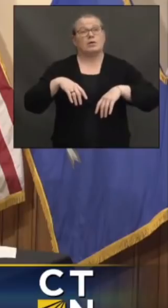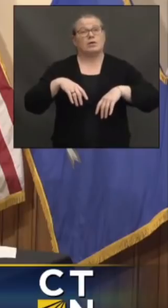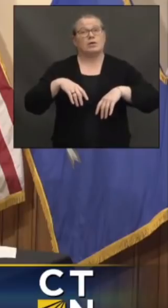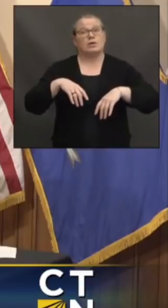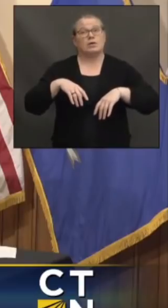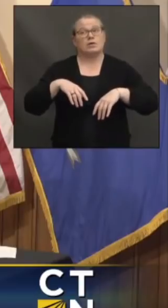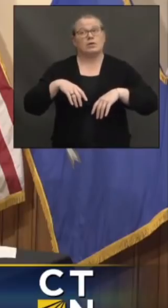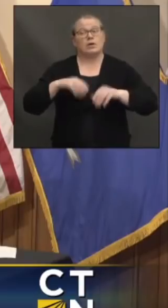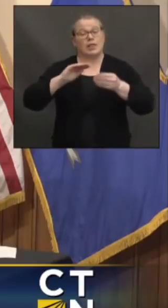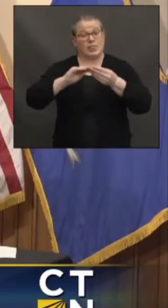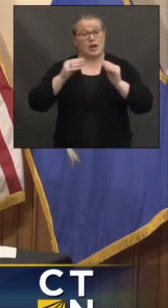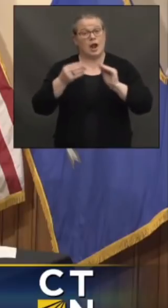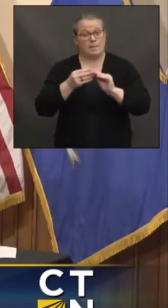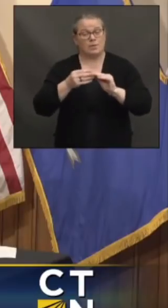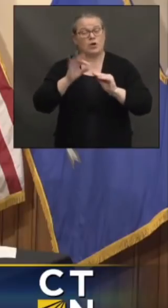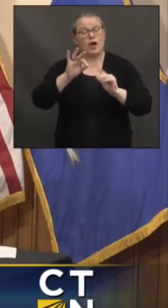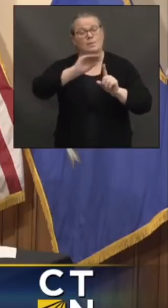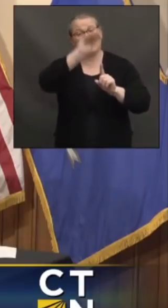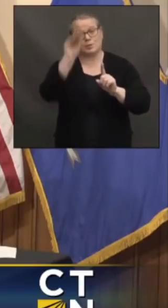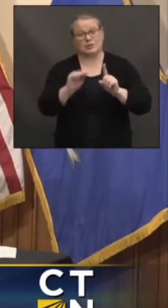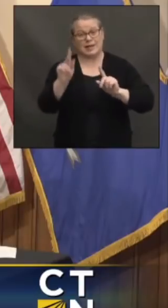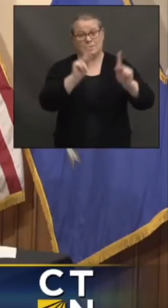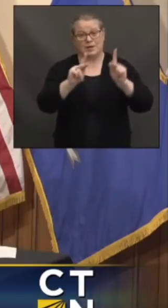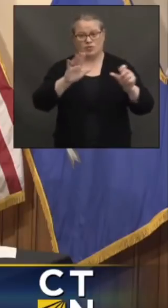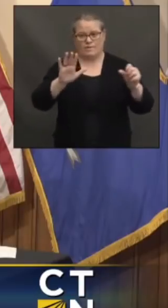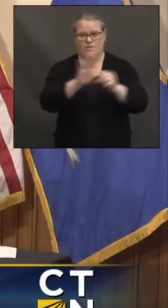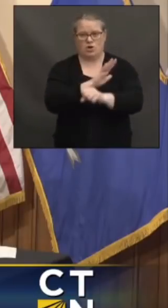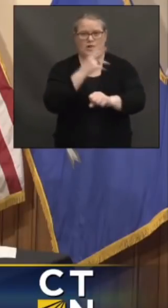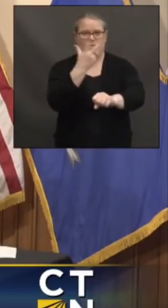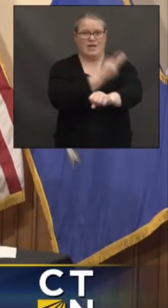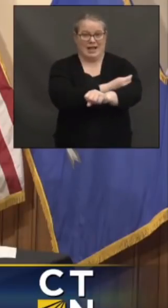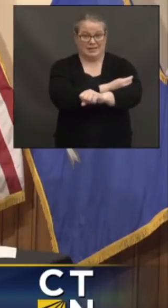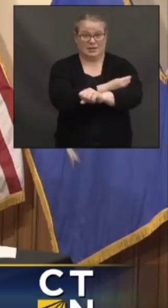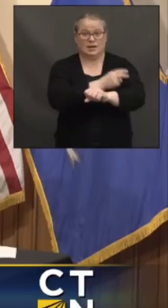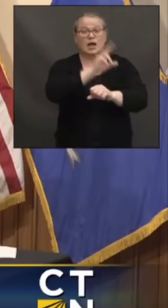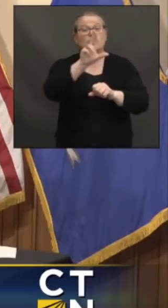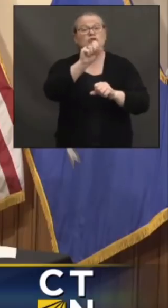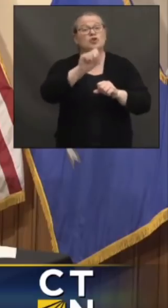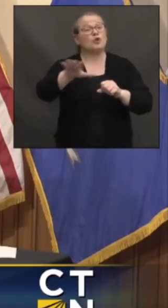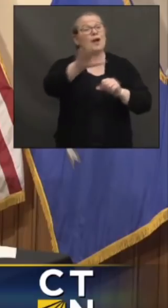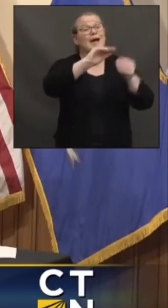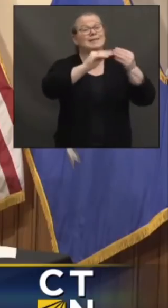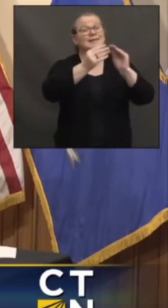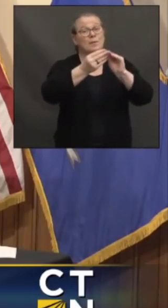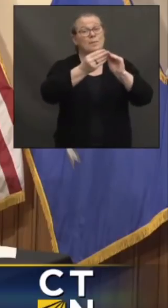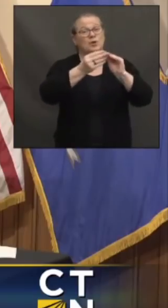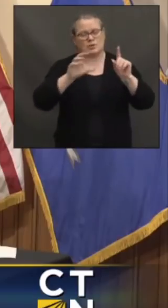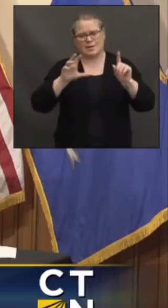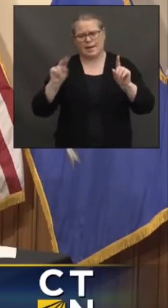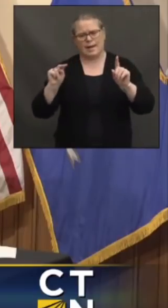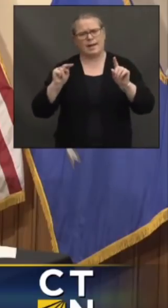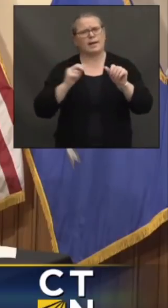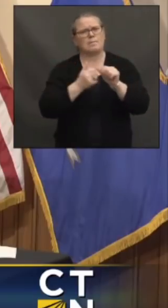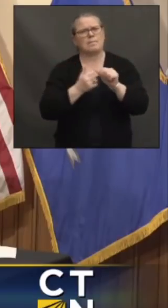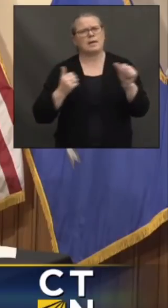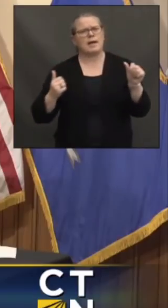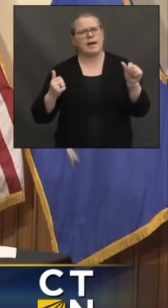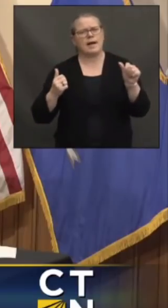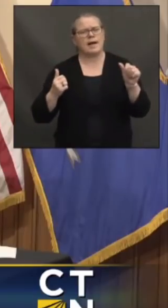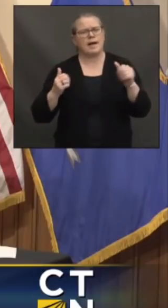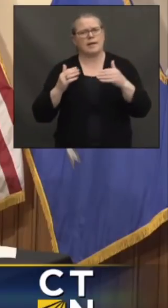population that's fully vaccinated. What accounts for this and are we having trouble getting people back for shot number two?